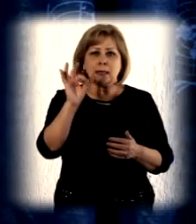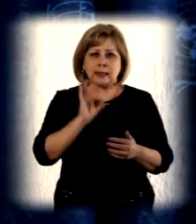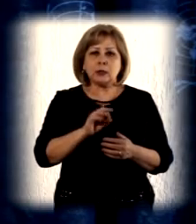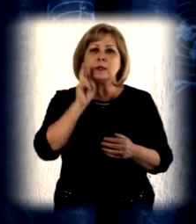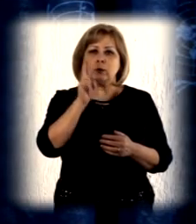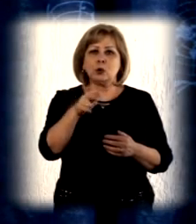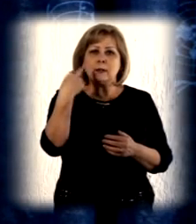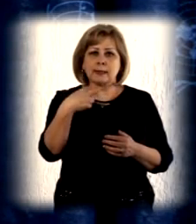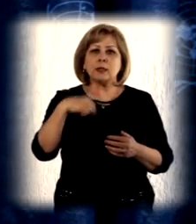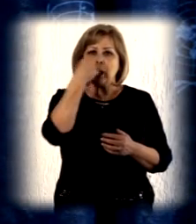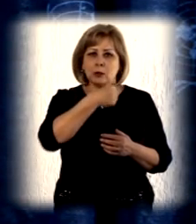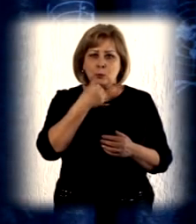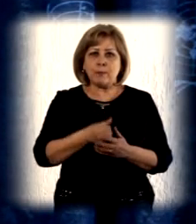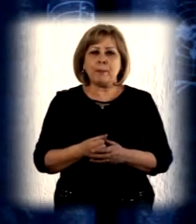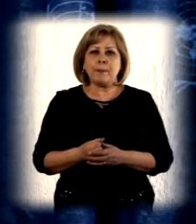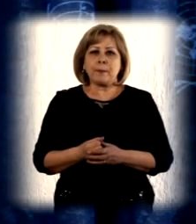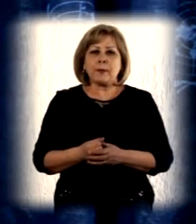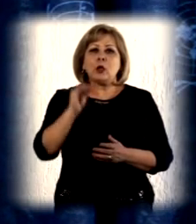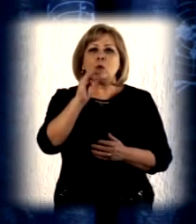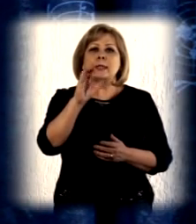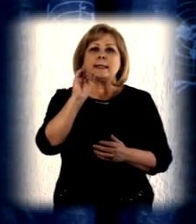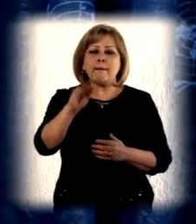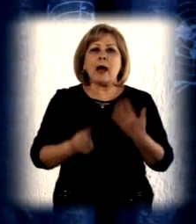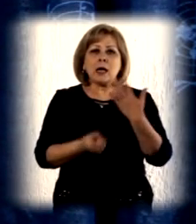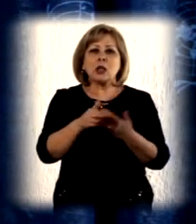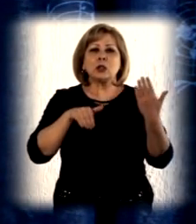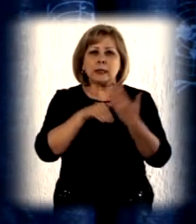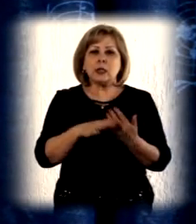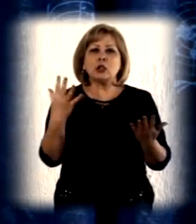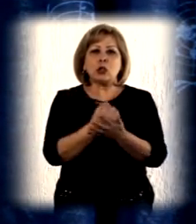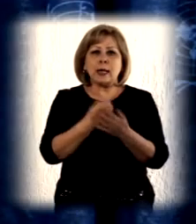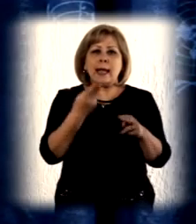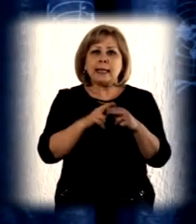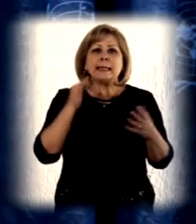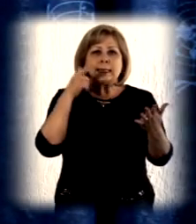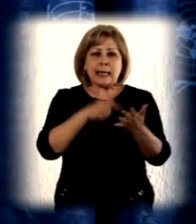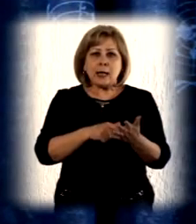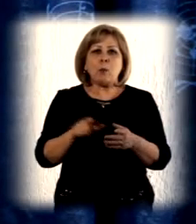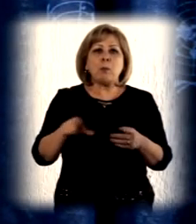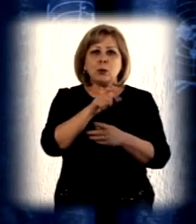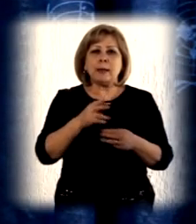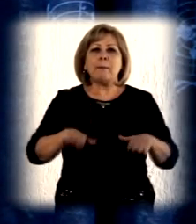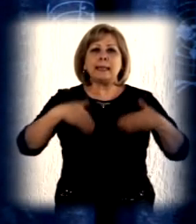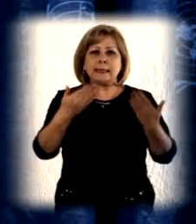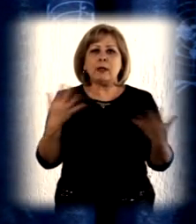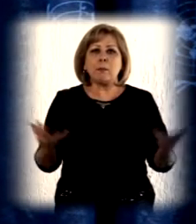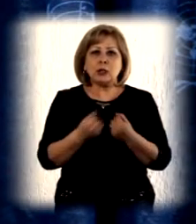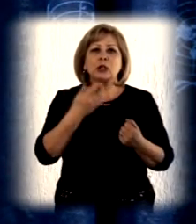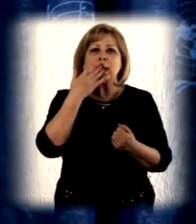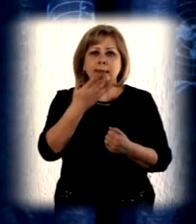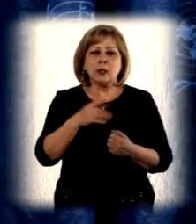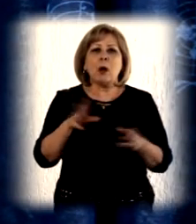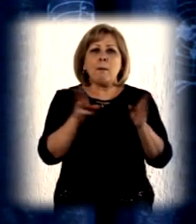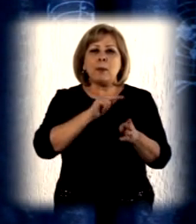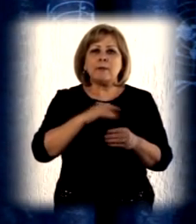up to 45% by 2020. UNICEF will assist in this goal by providing support to the